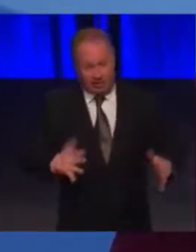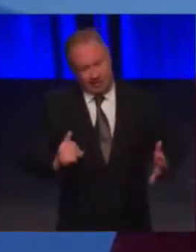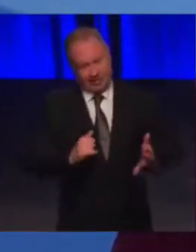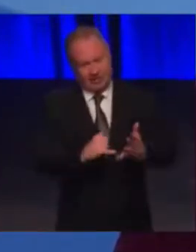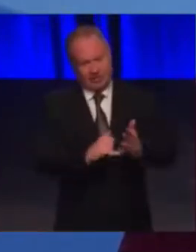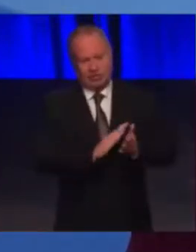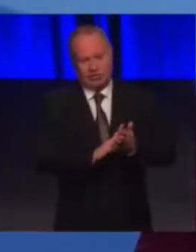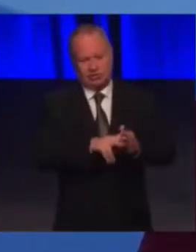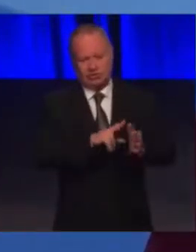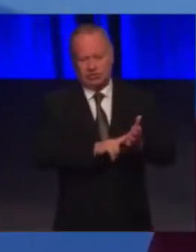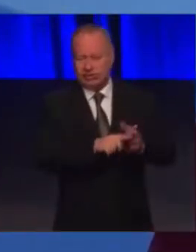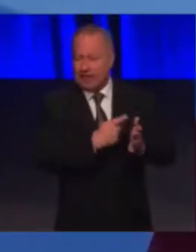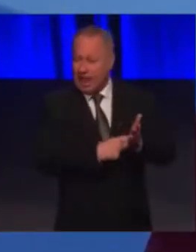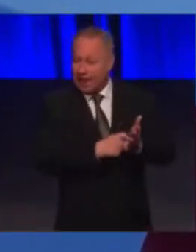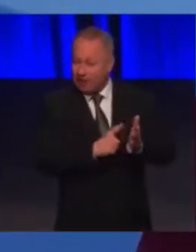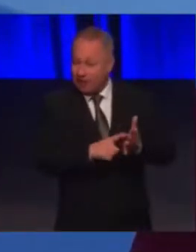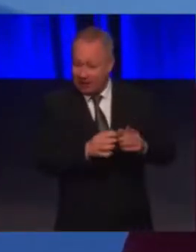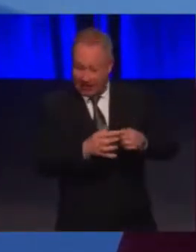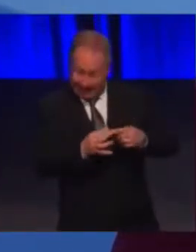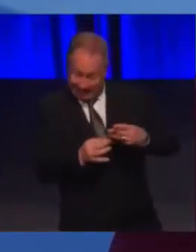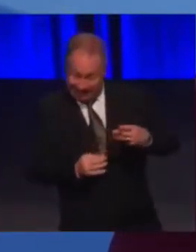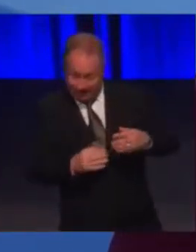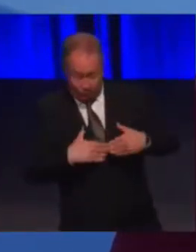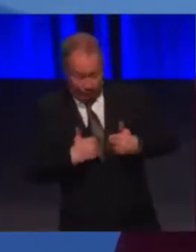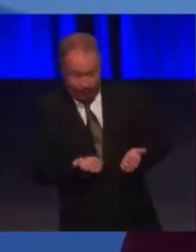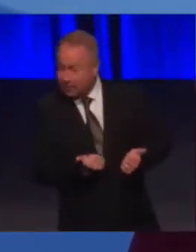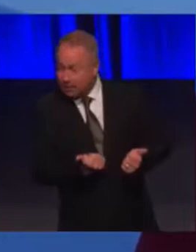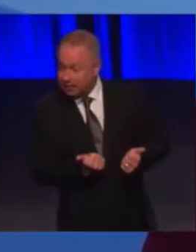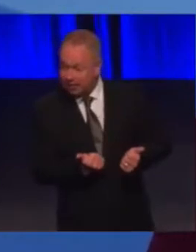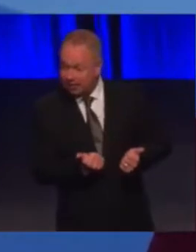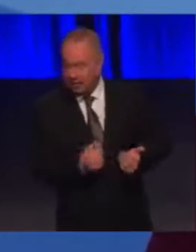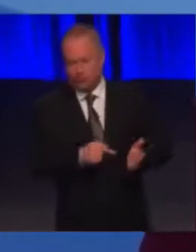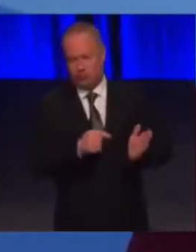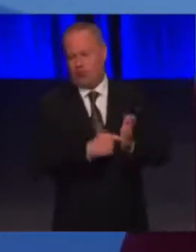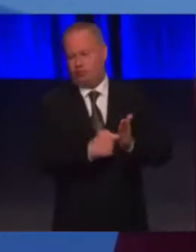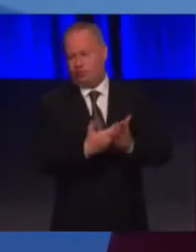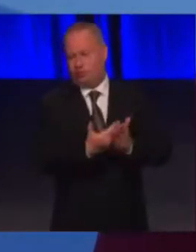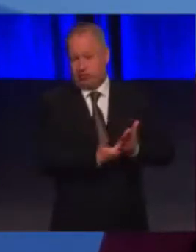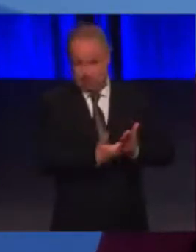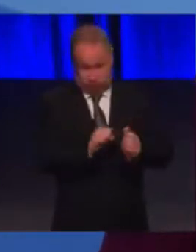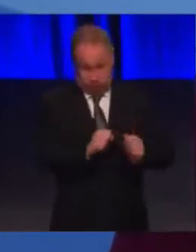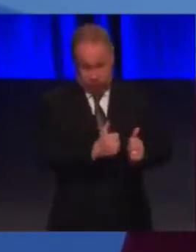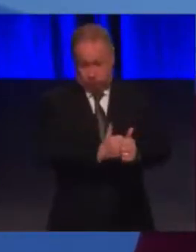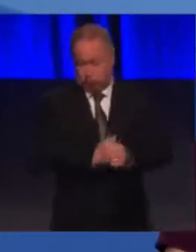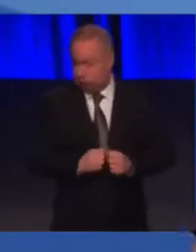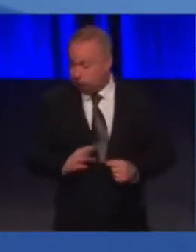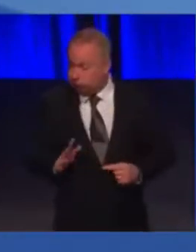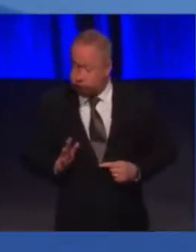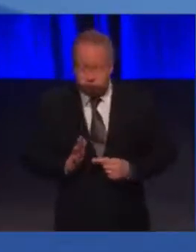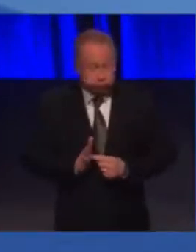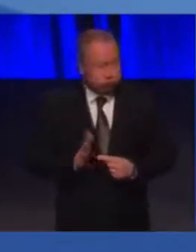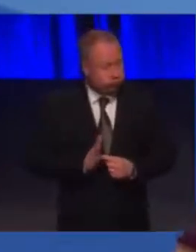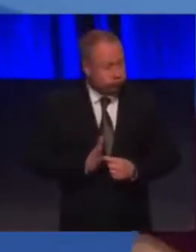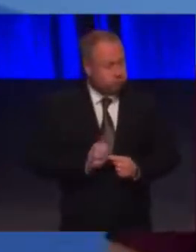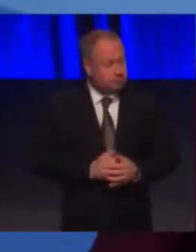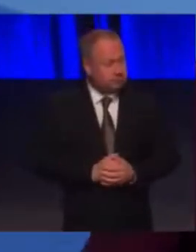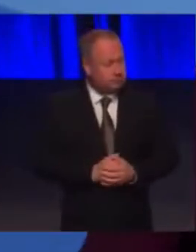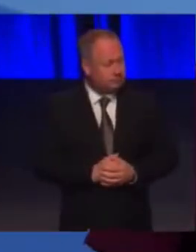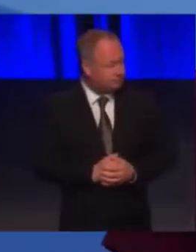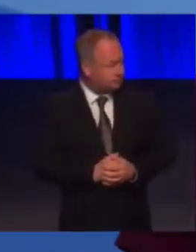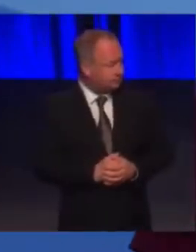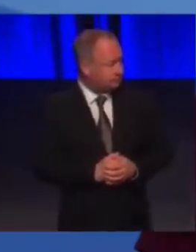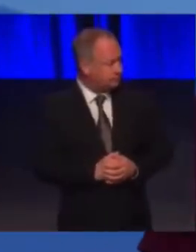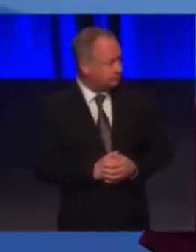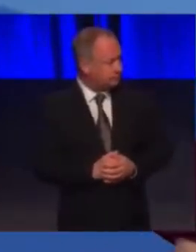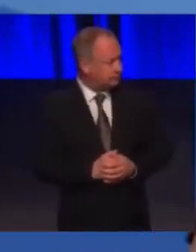And I hope you understand why today's resolution and your support is vitally important. I want to take a moment